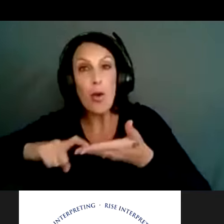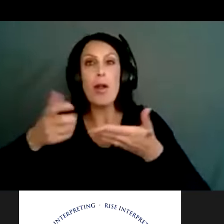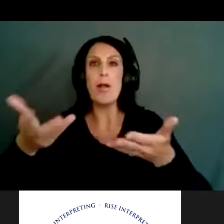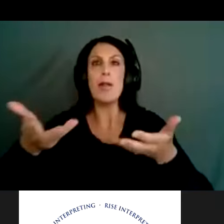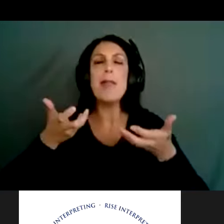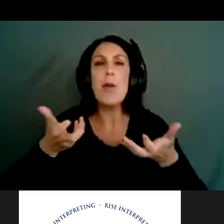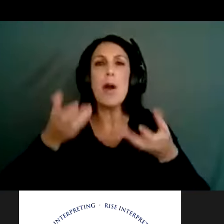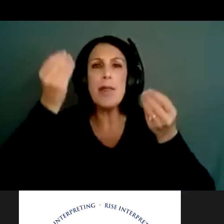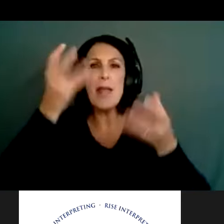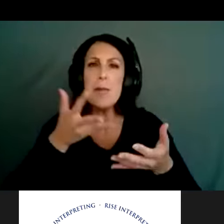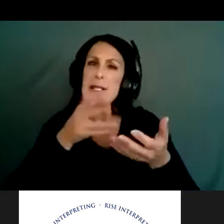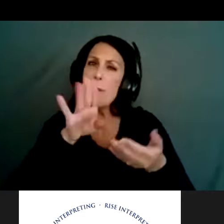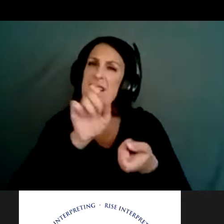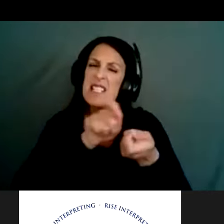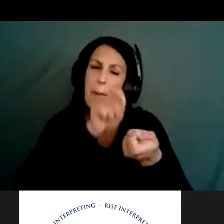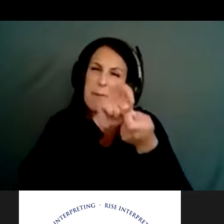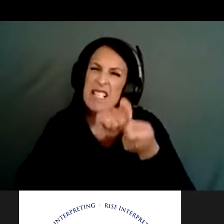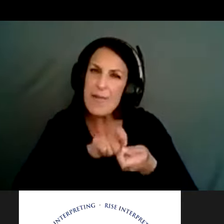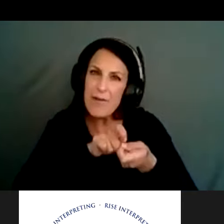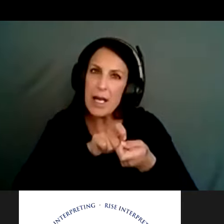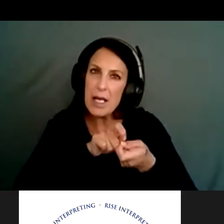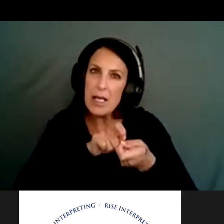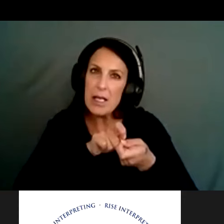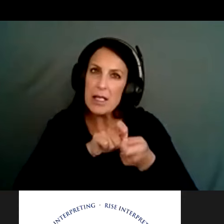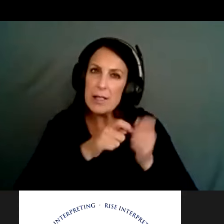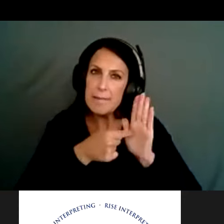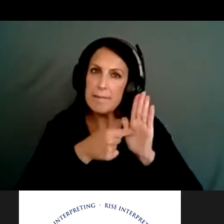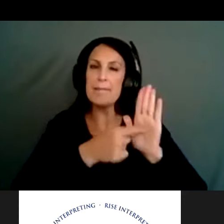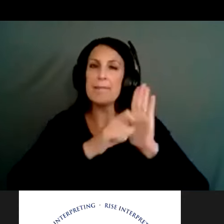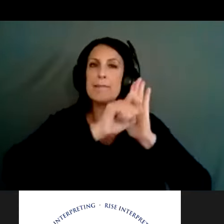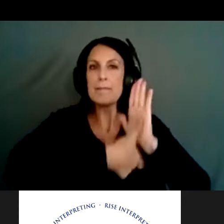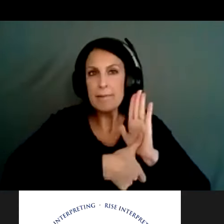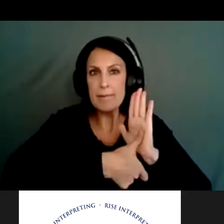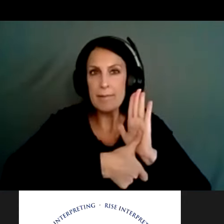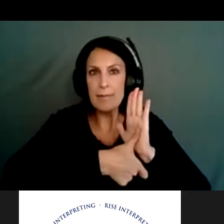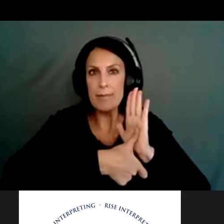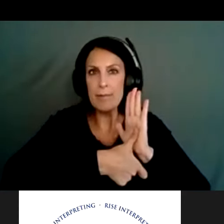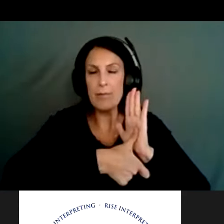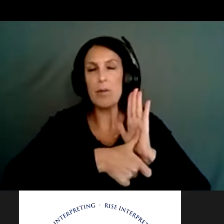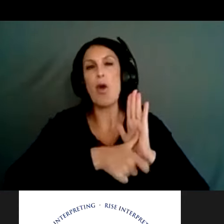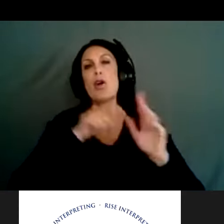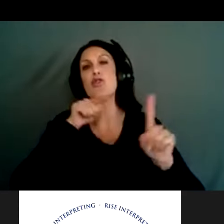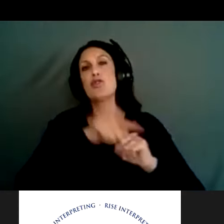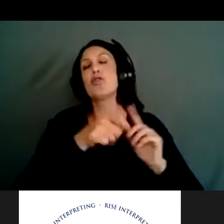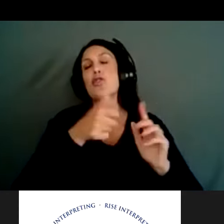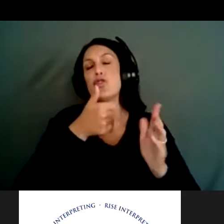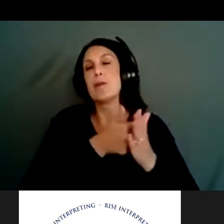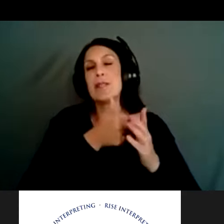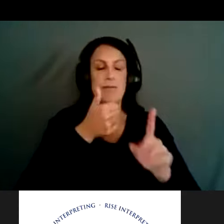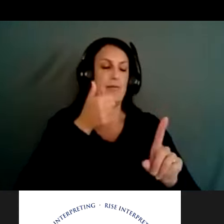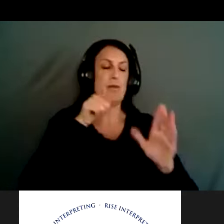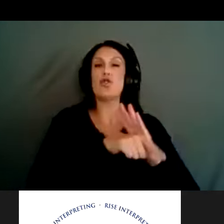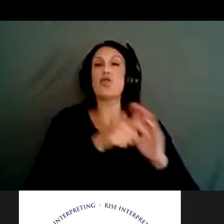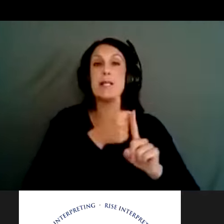very specific to suicide prevention. The gunshot project initially tried to just gently embed